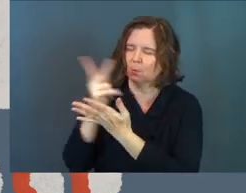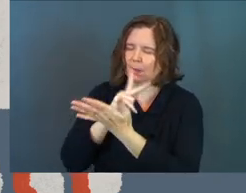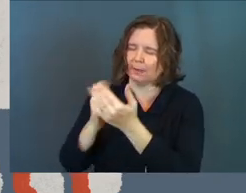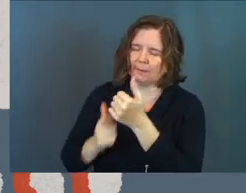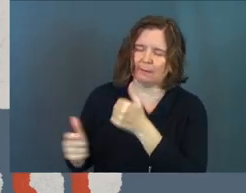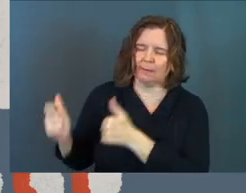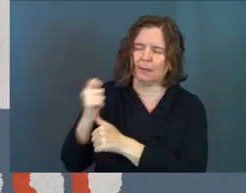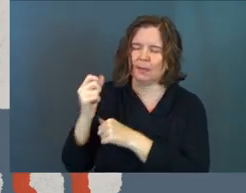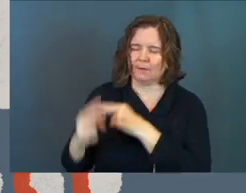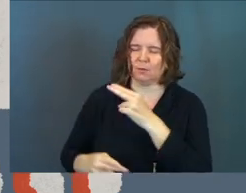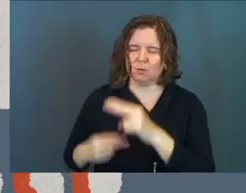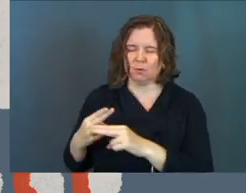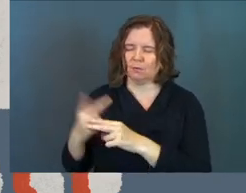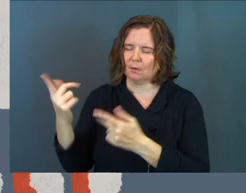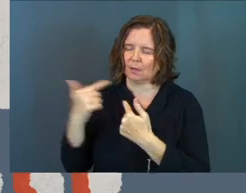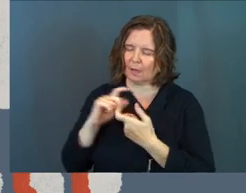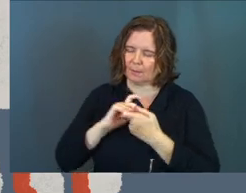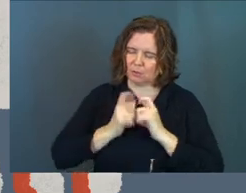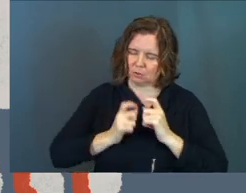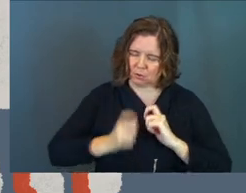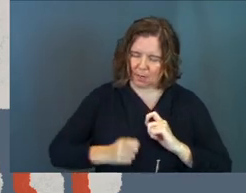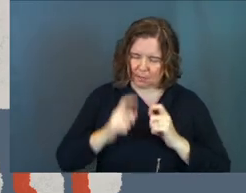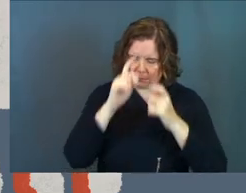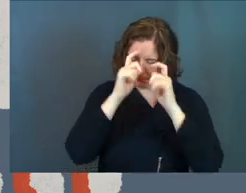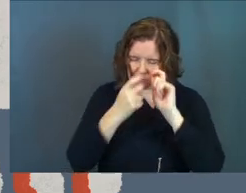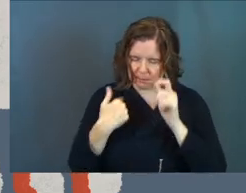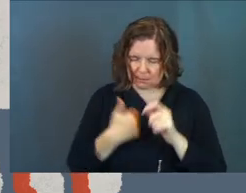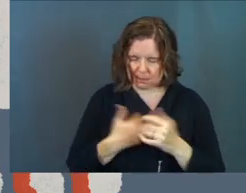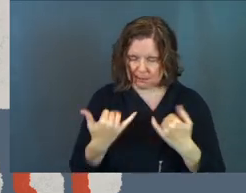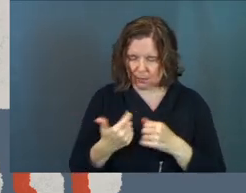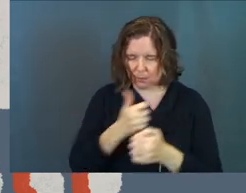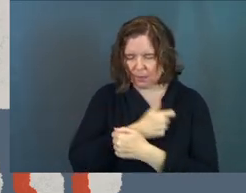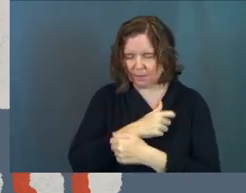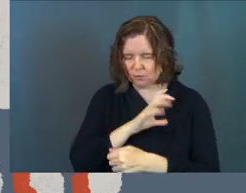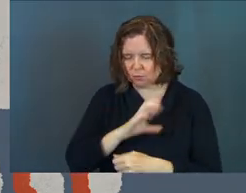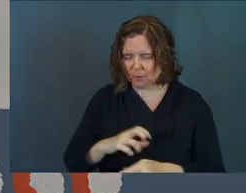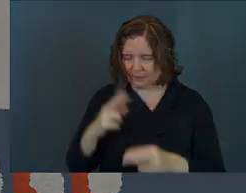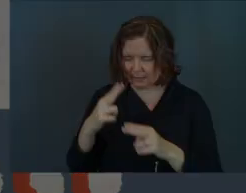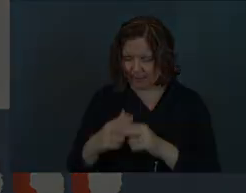universe come and change us today Lord we love you in Christ's name